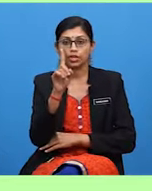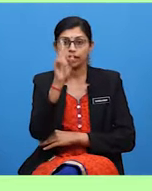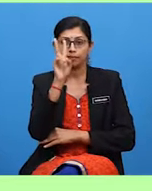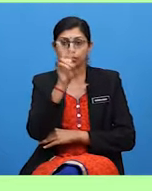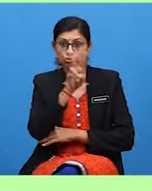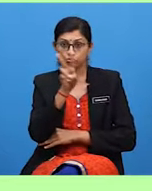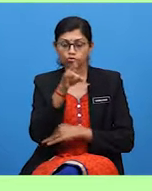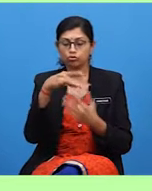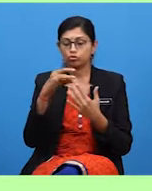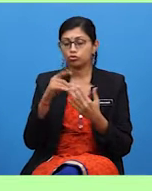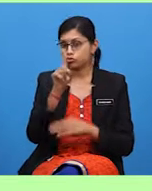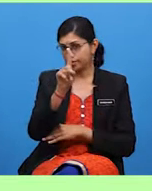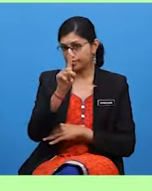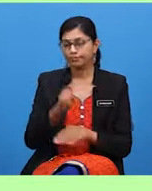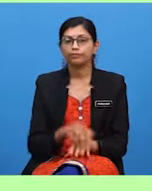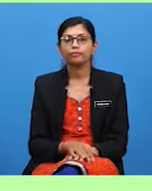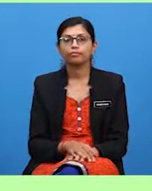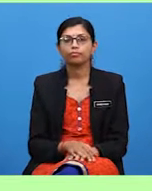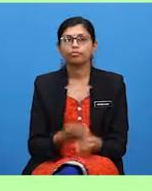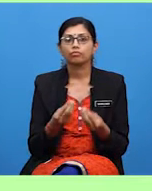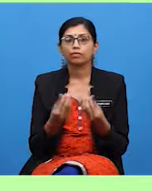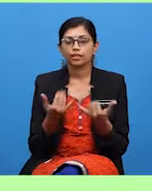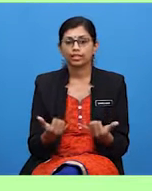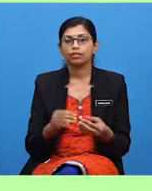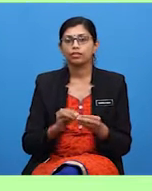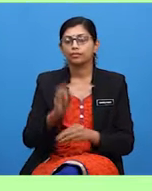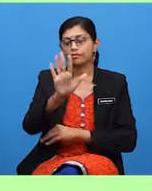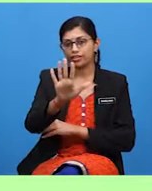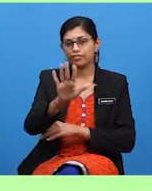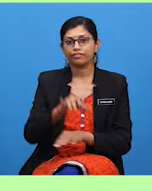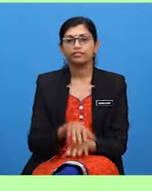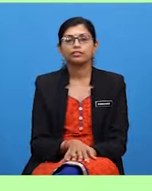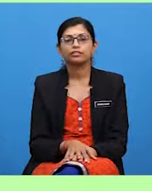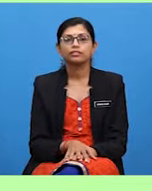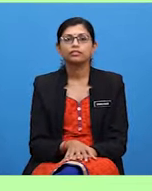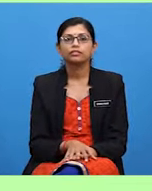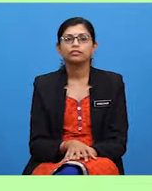question. Why are ships dangerous to animals?